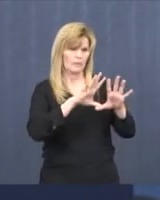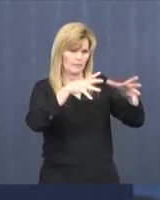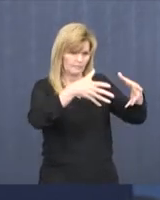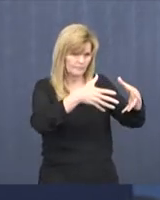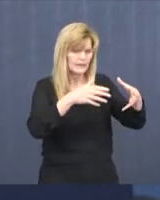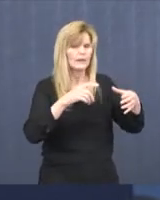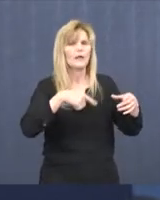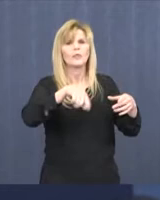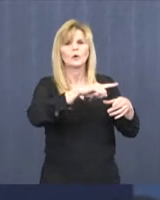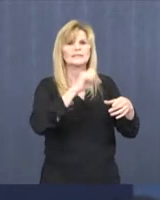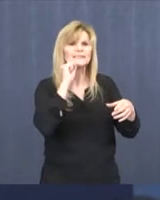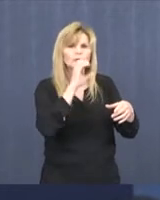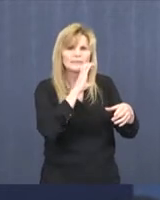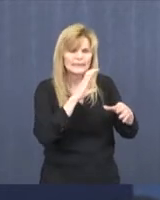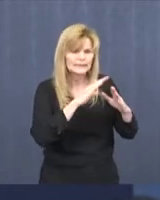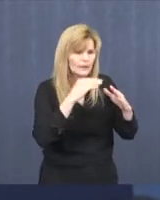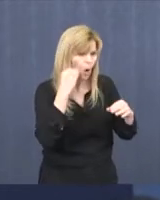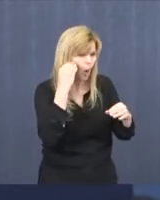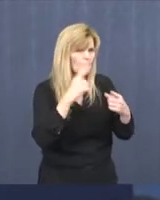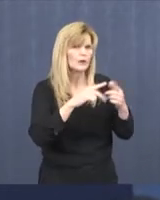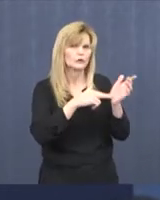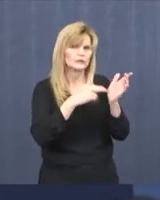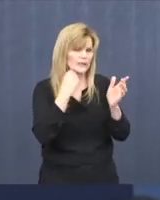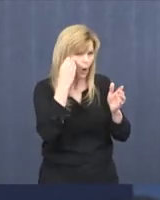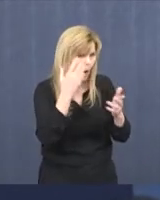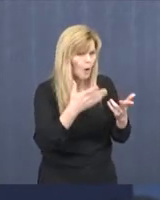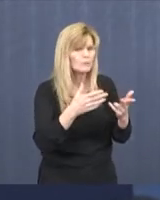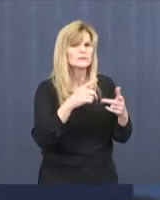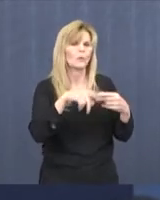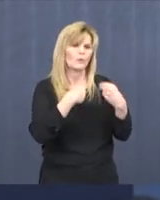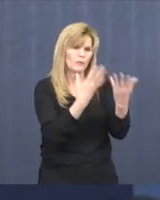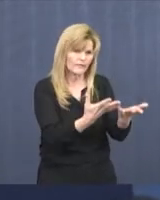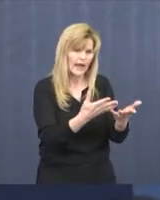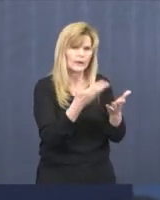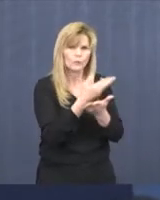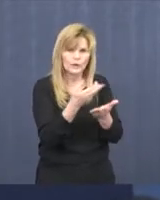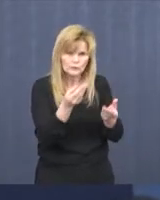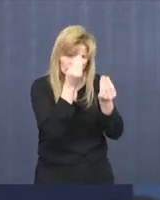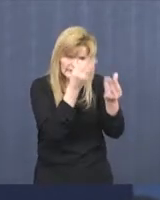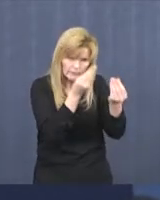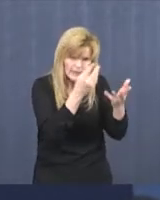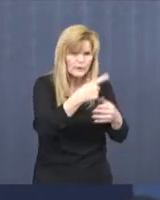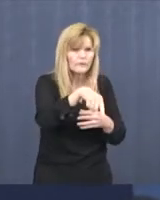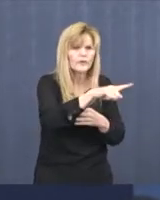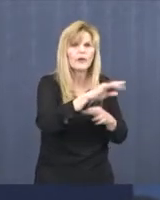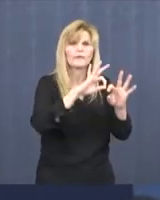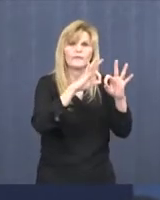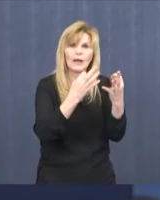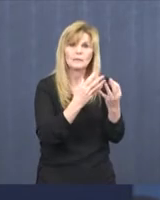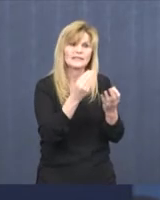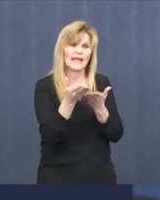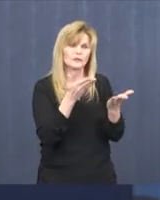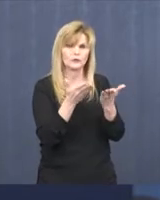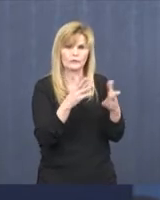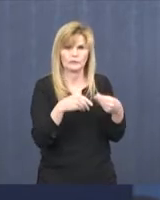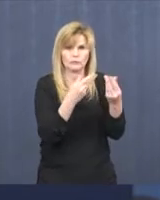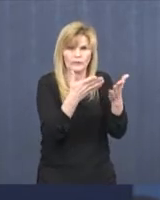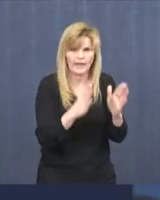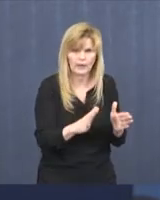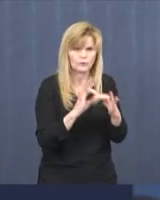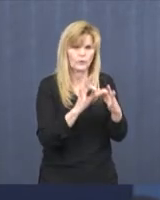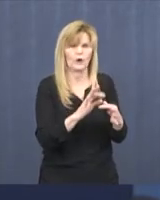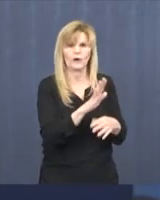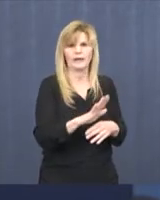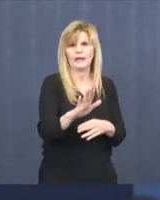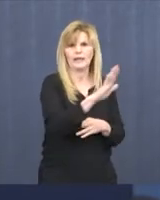homes, homeless shelters. We're providing information and resources for those individual families and service providers in regards to